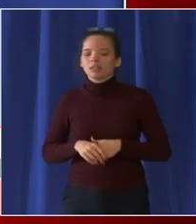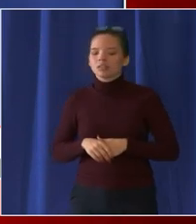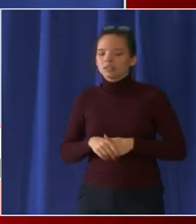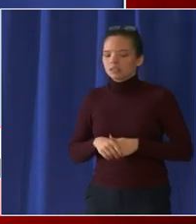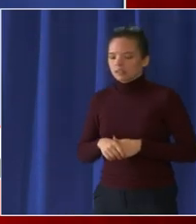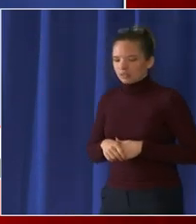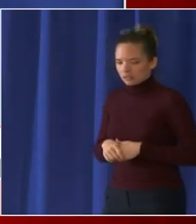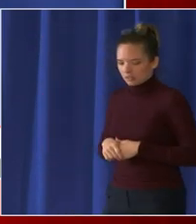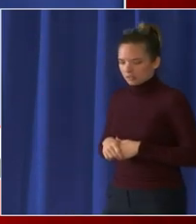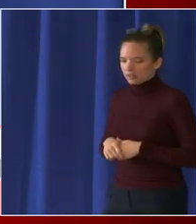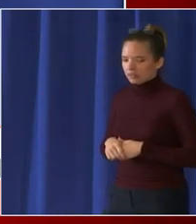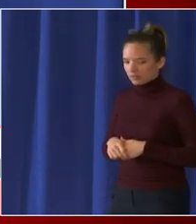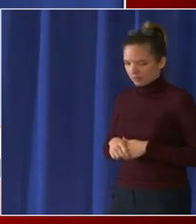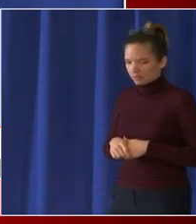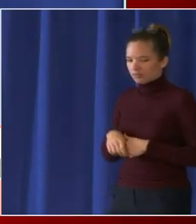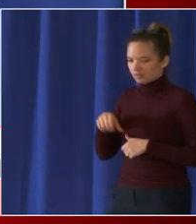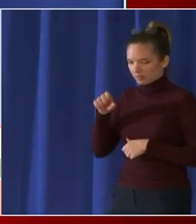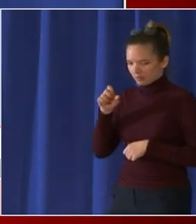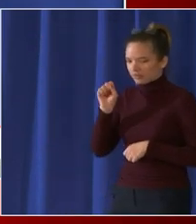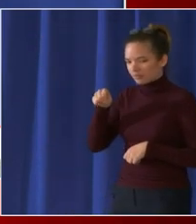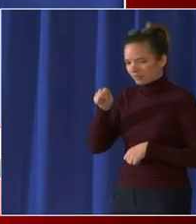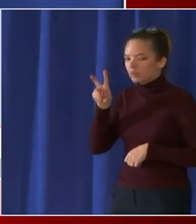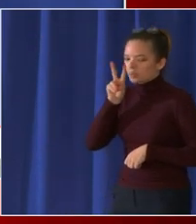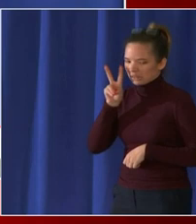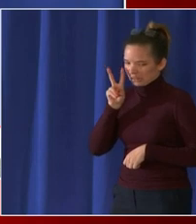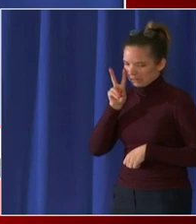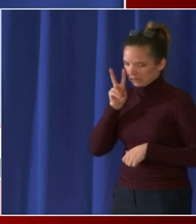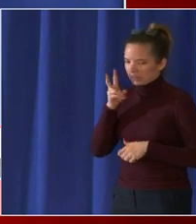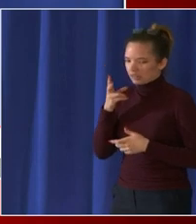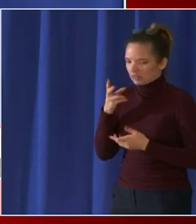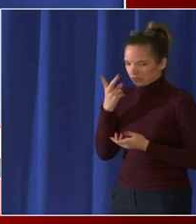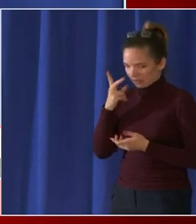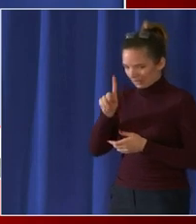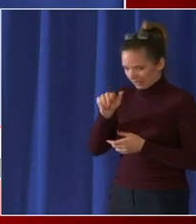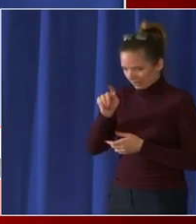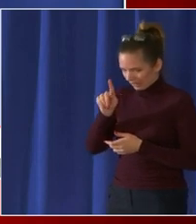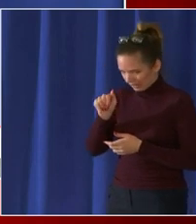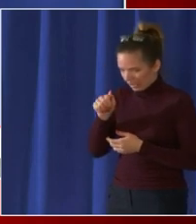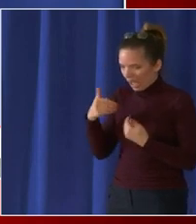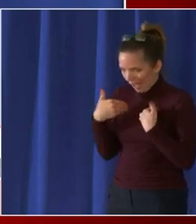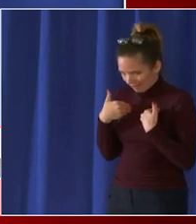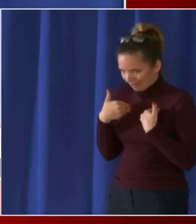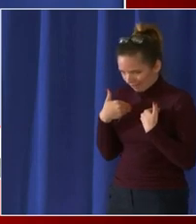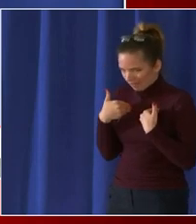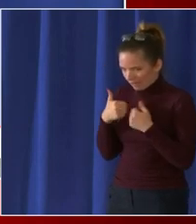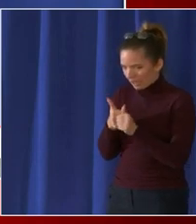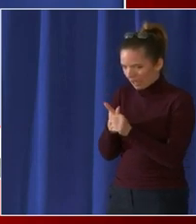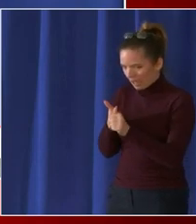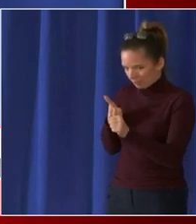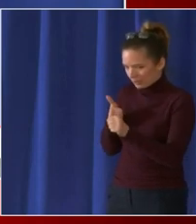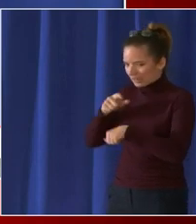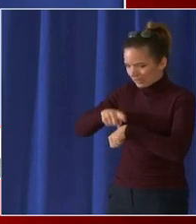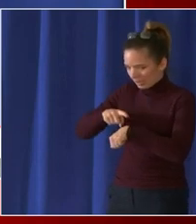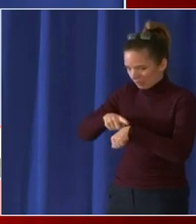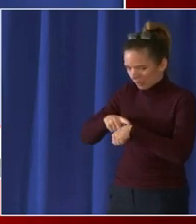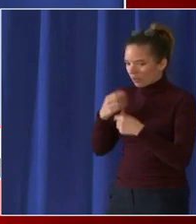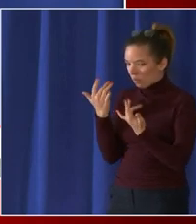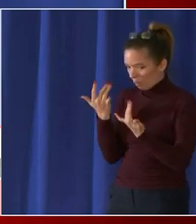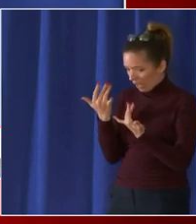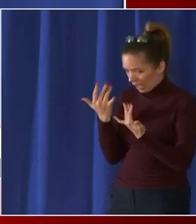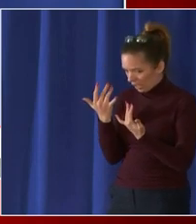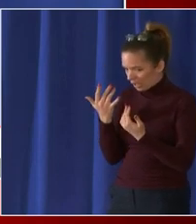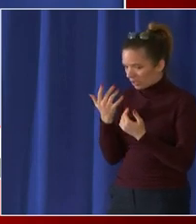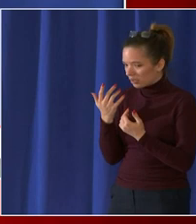obviously we talk a lot about you know that the data has a little bit of a lag time in it so that we have time to do that uh and so we'll be publishing